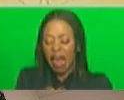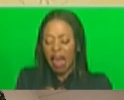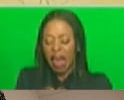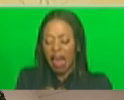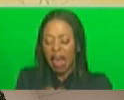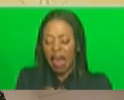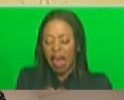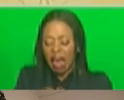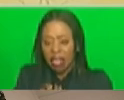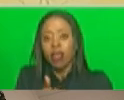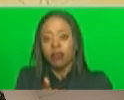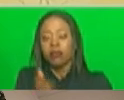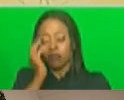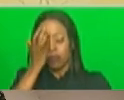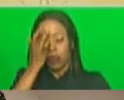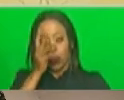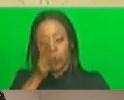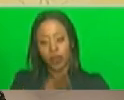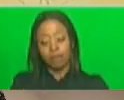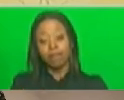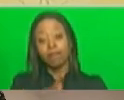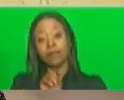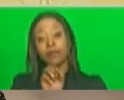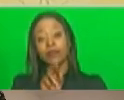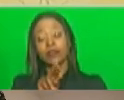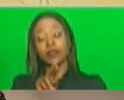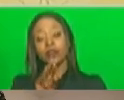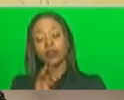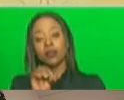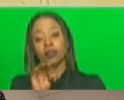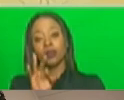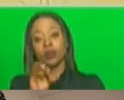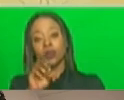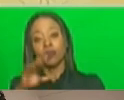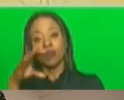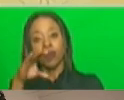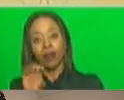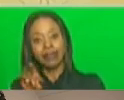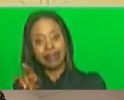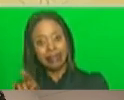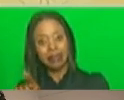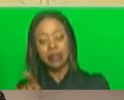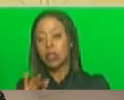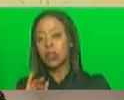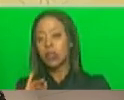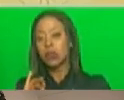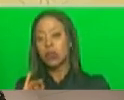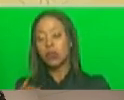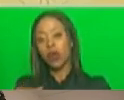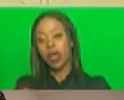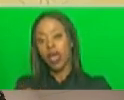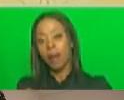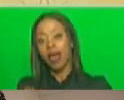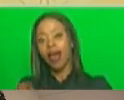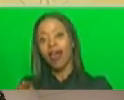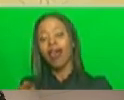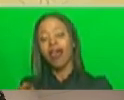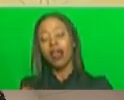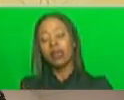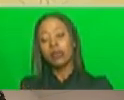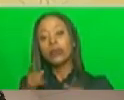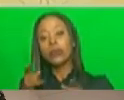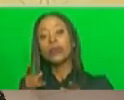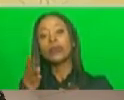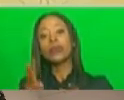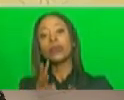listening is an organic phosphate chemical that is